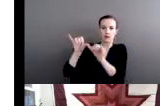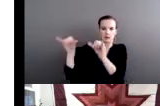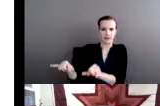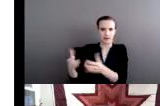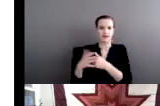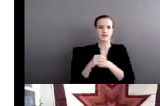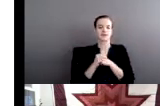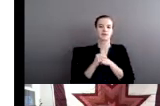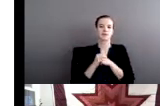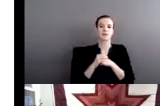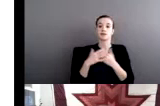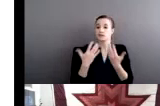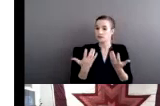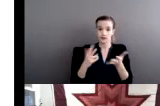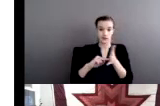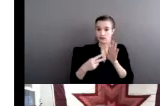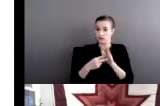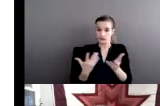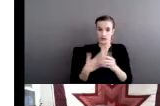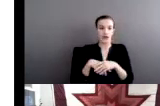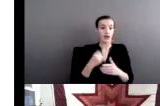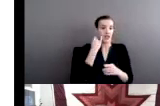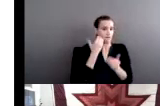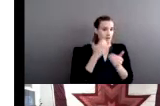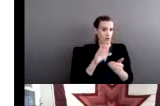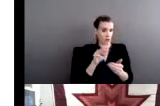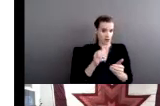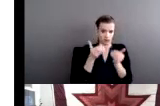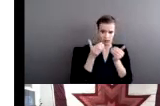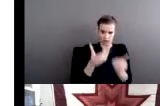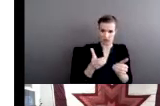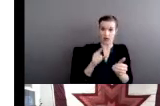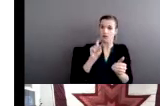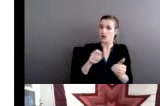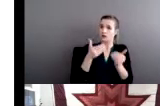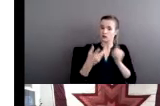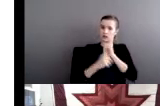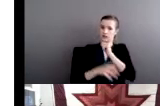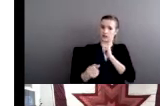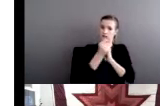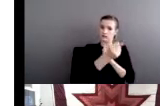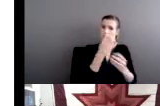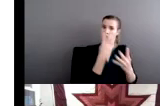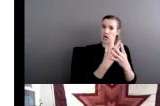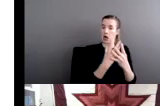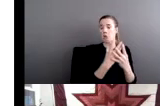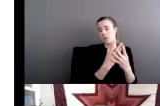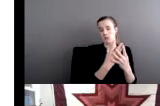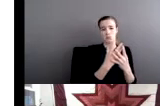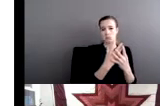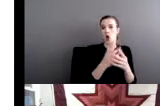than sentencing to jail, a tribal nation could create a therapeutic intervention system